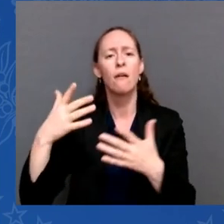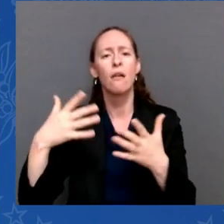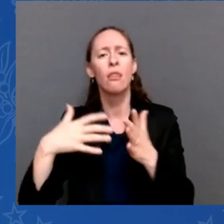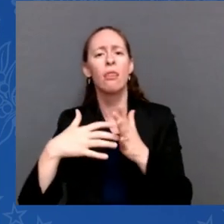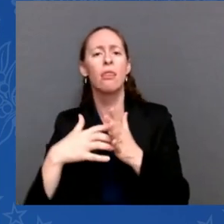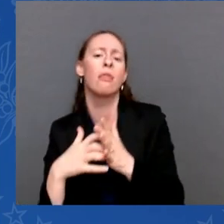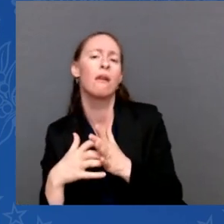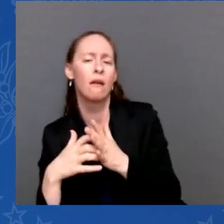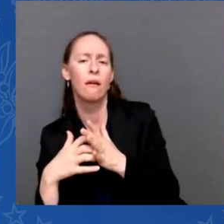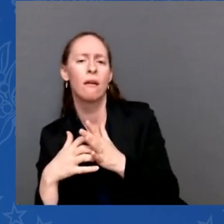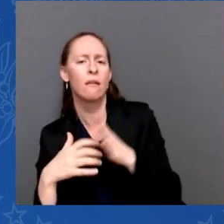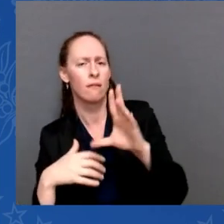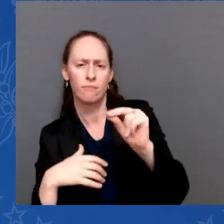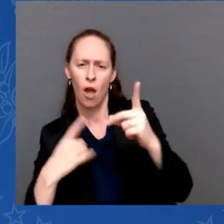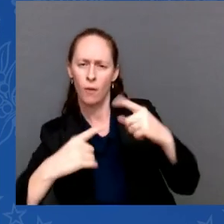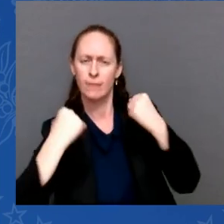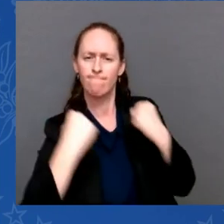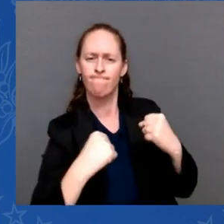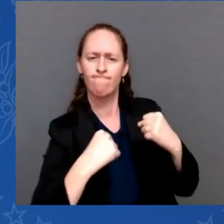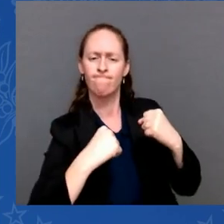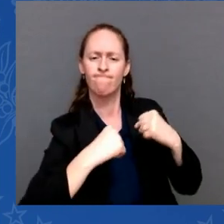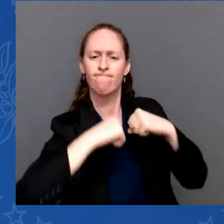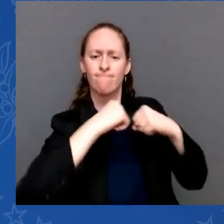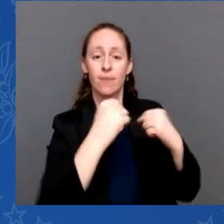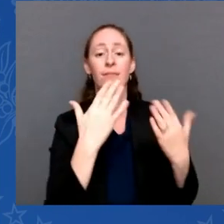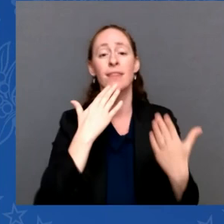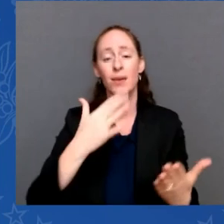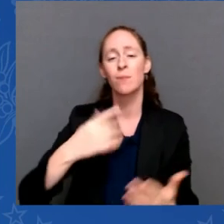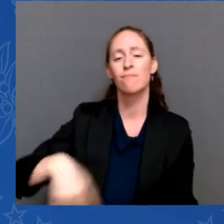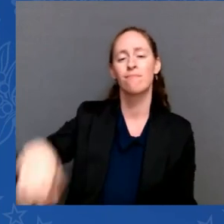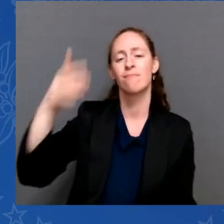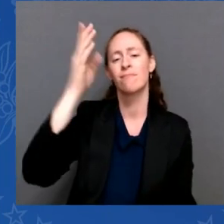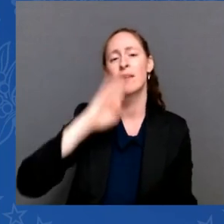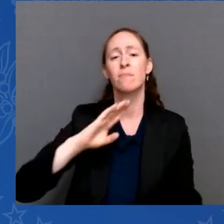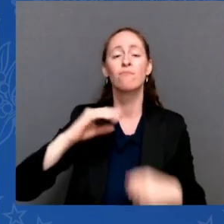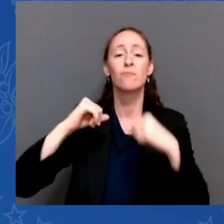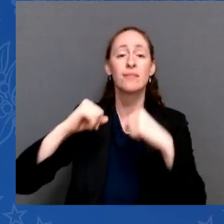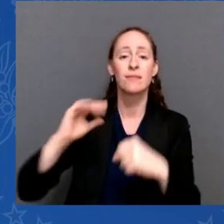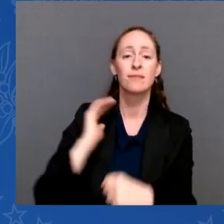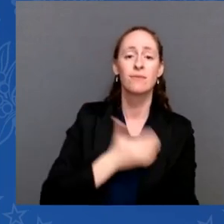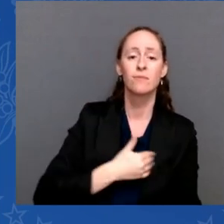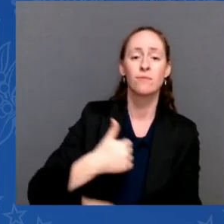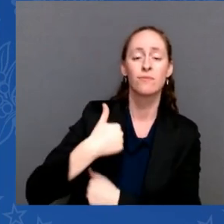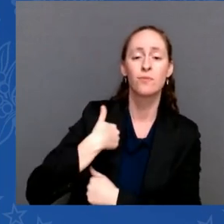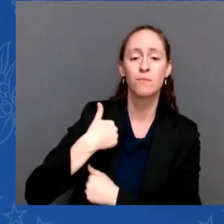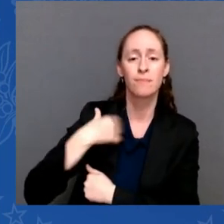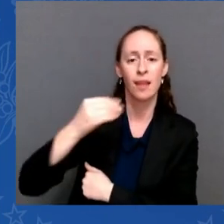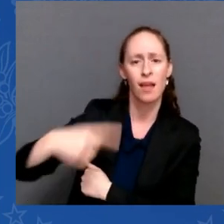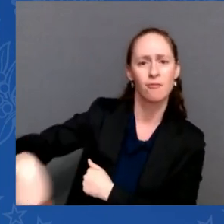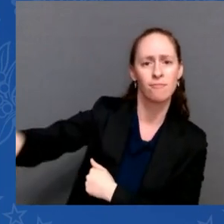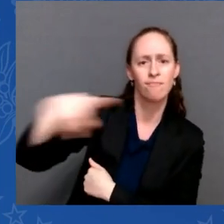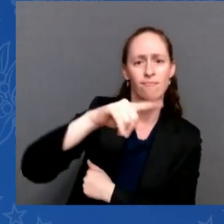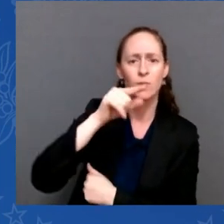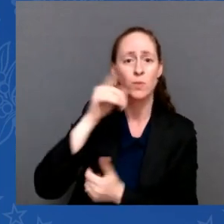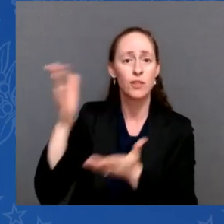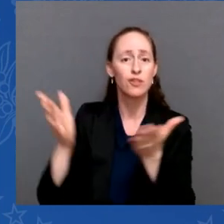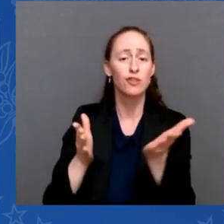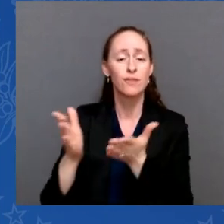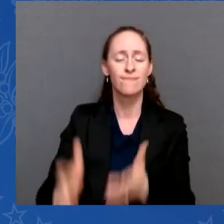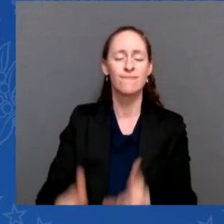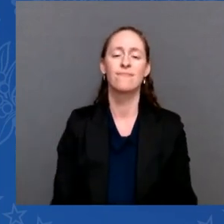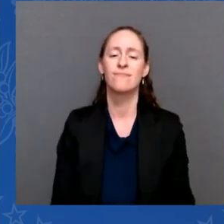God protect our troops and all those who serve in harm's way. We will never, we will never give up.